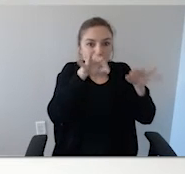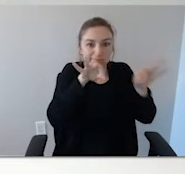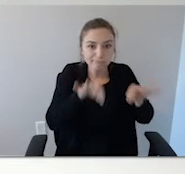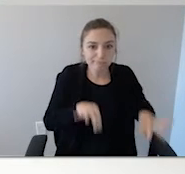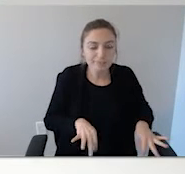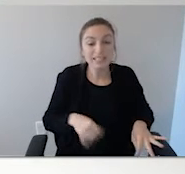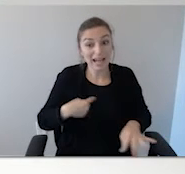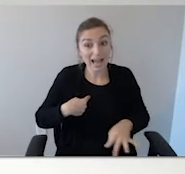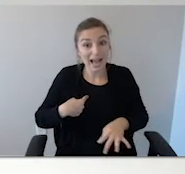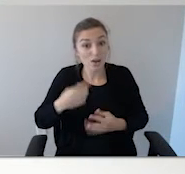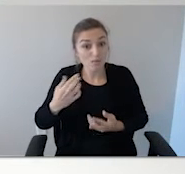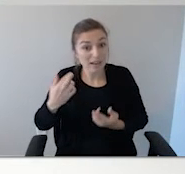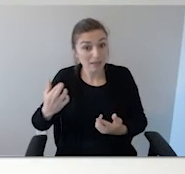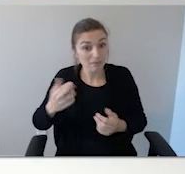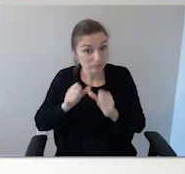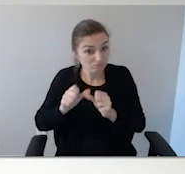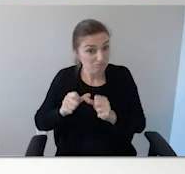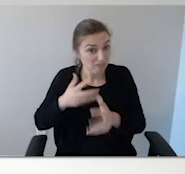updating it.